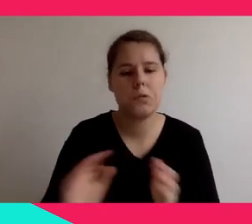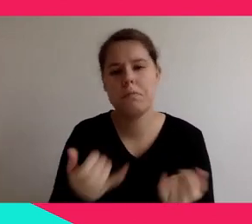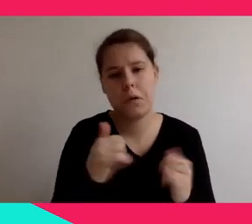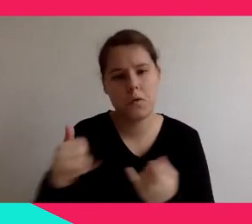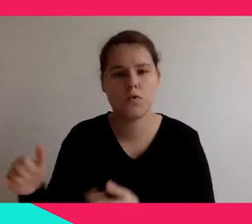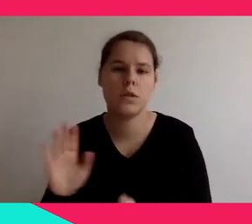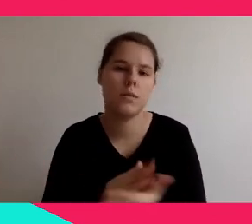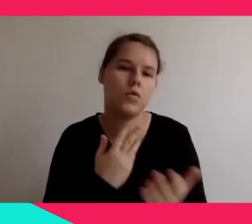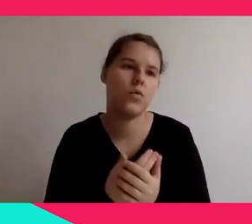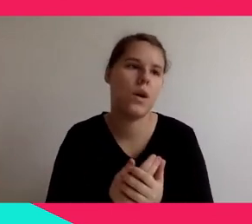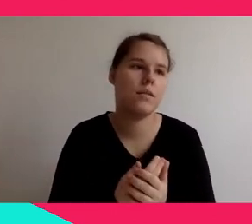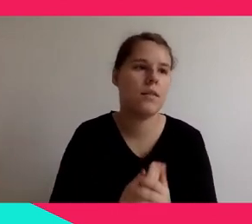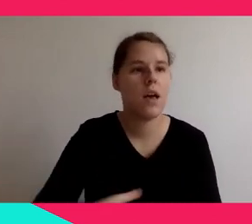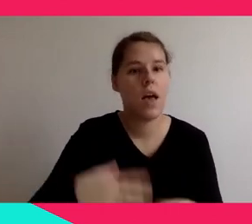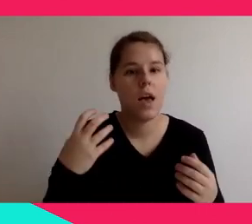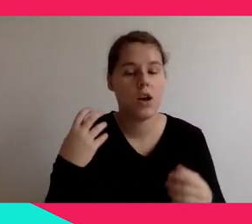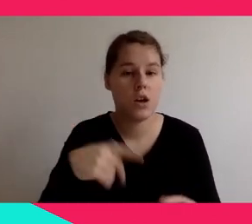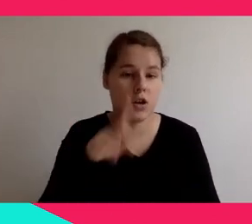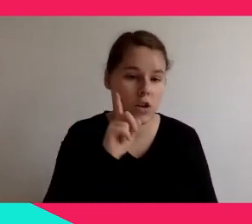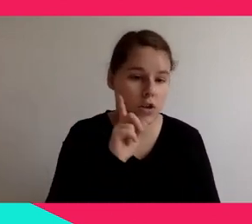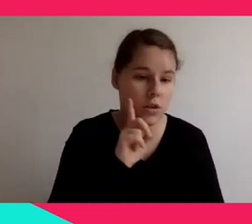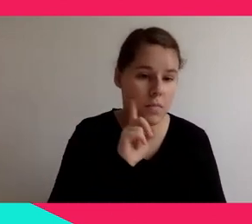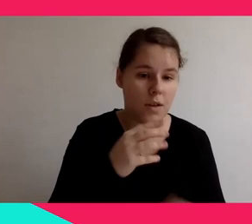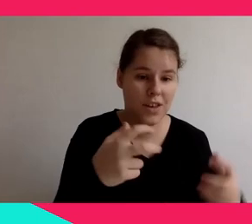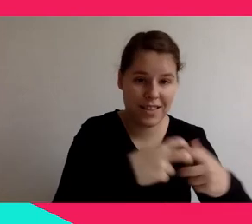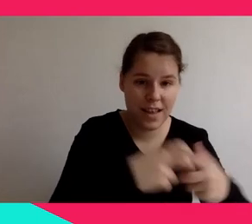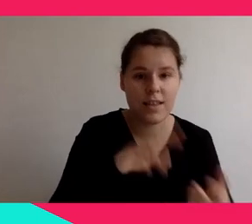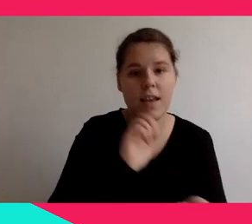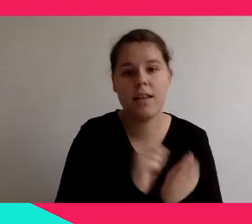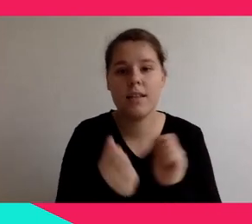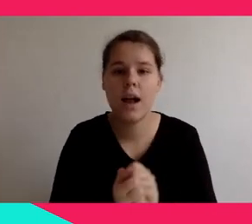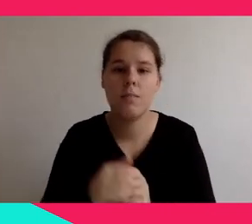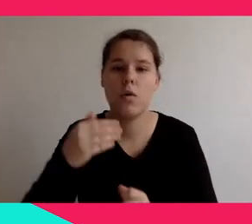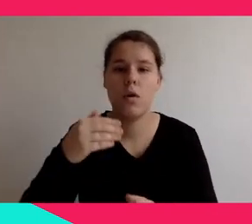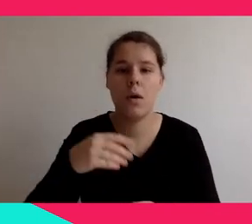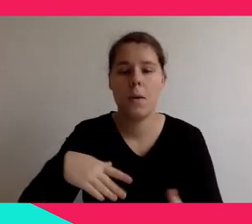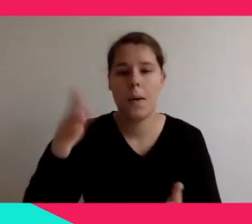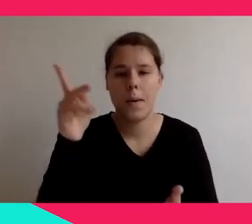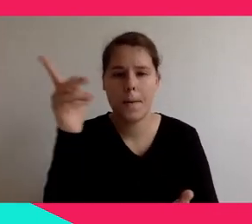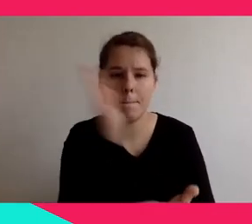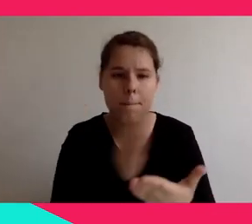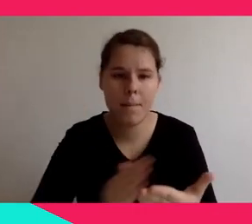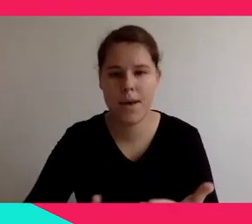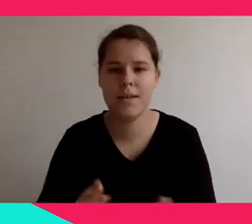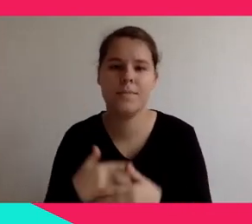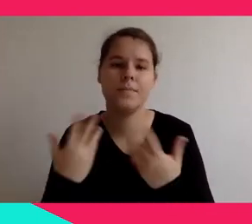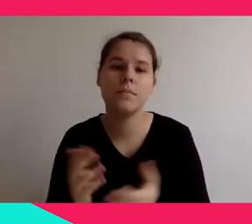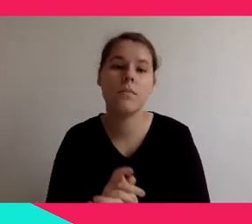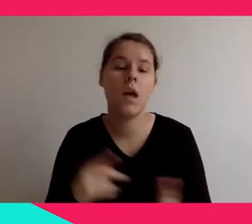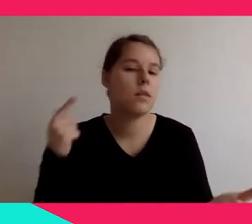projection mapping. The goal is still the same as before. It's to make the visitors feel they are in